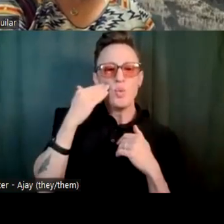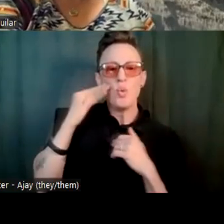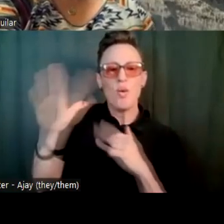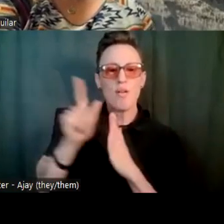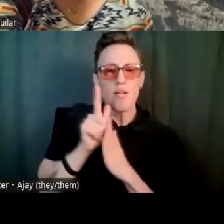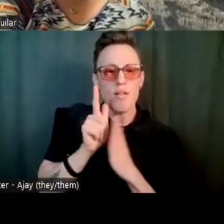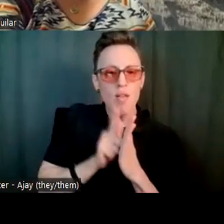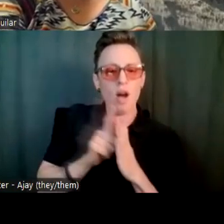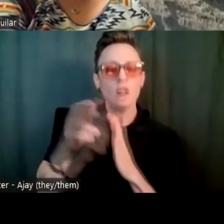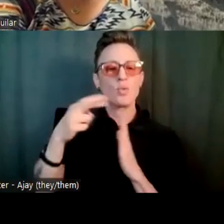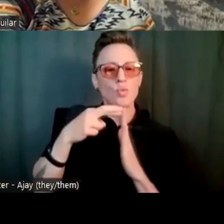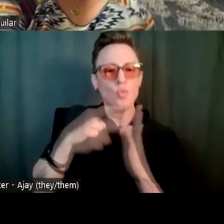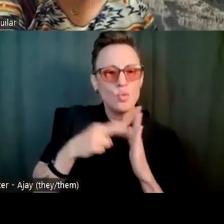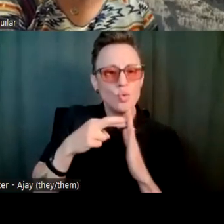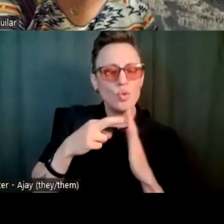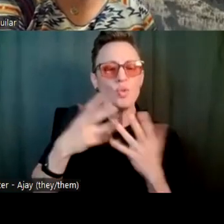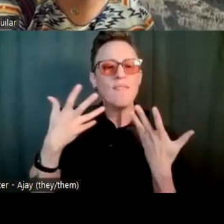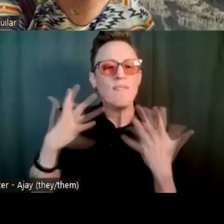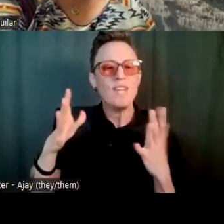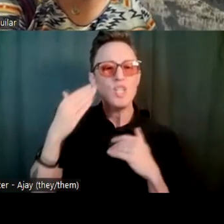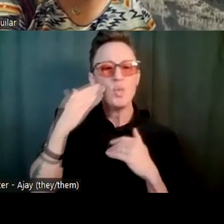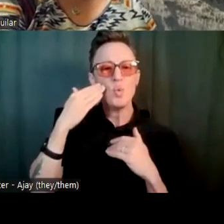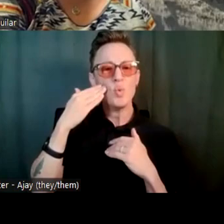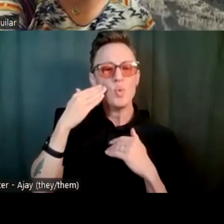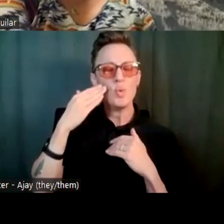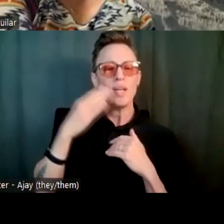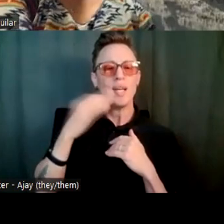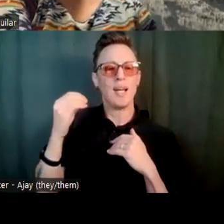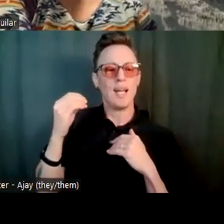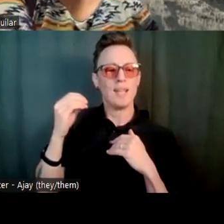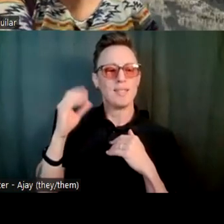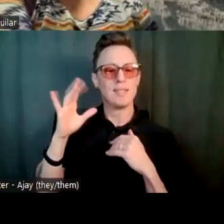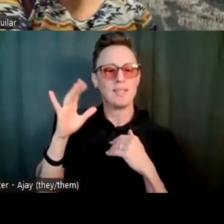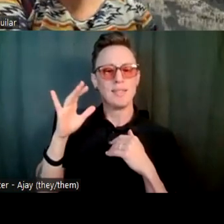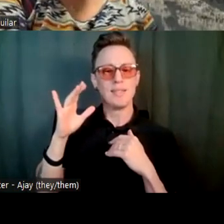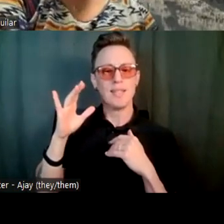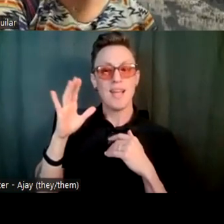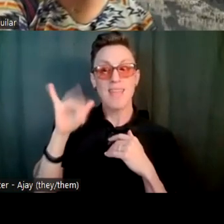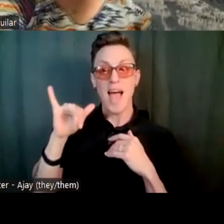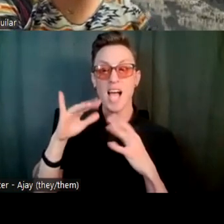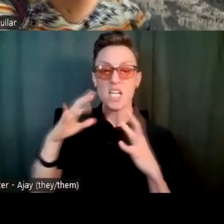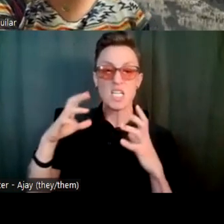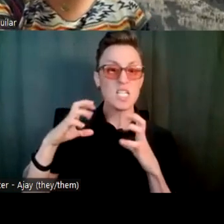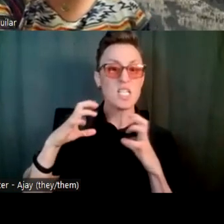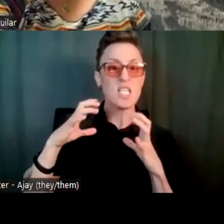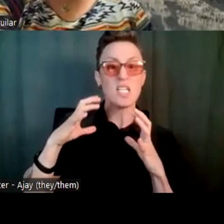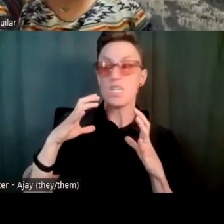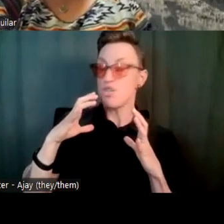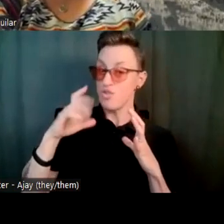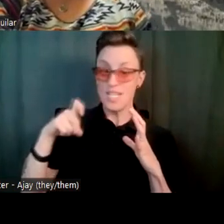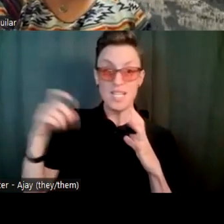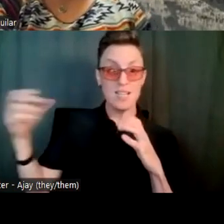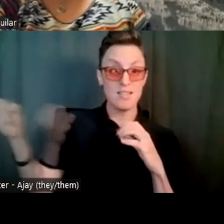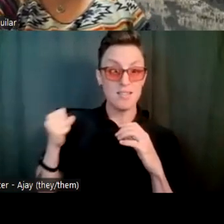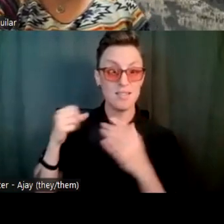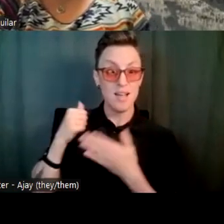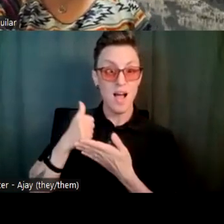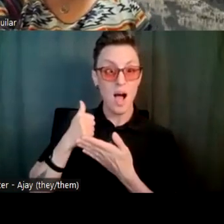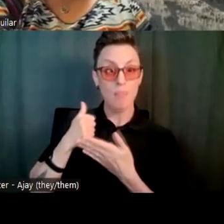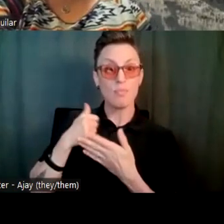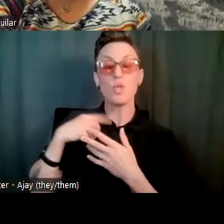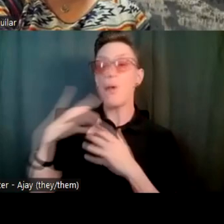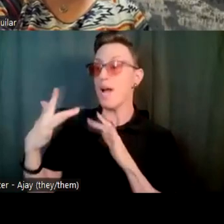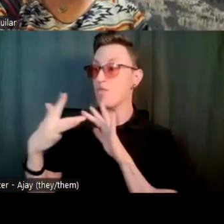the rules. And I knew that when it's a big fight like that, you should get help. So I reached out to Advocacy